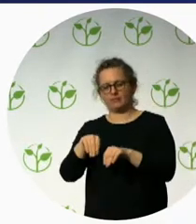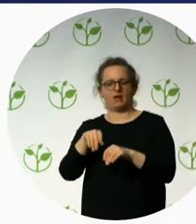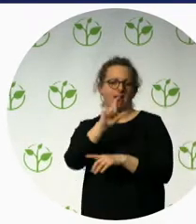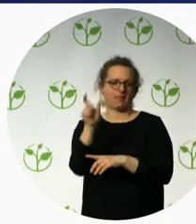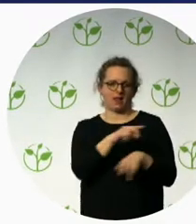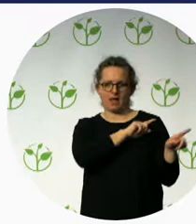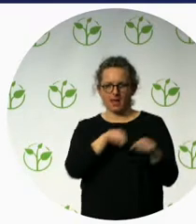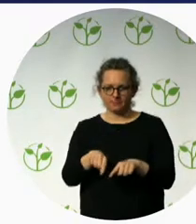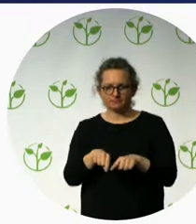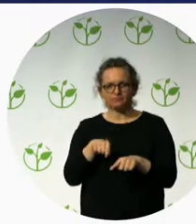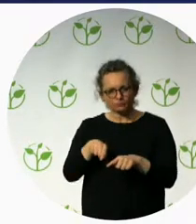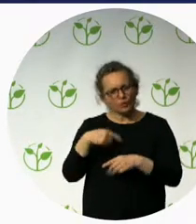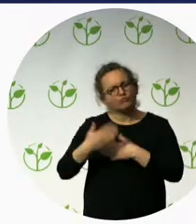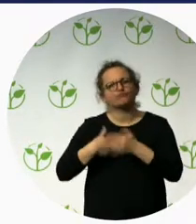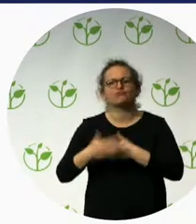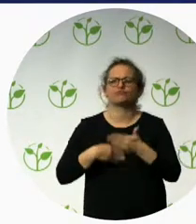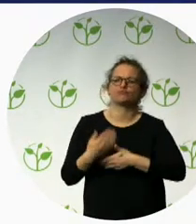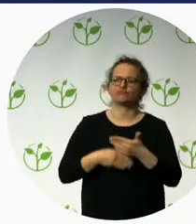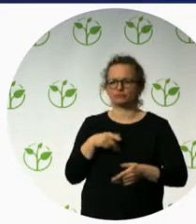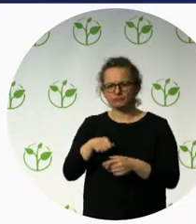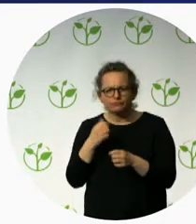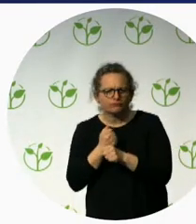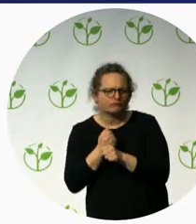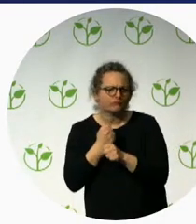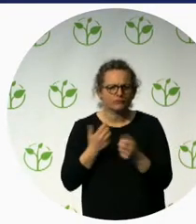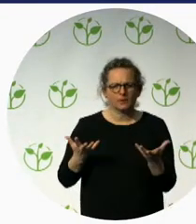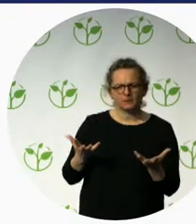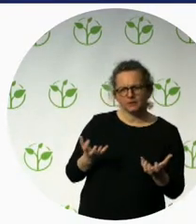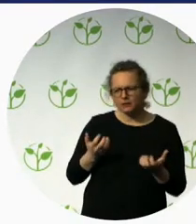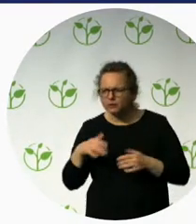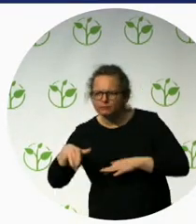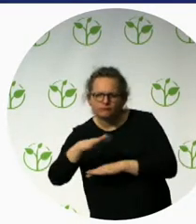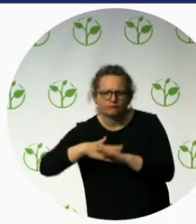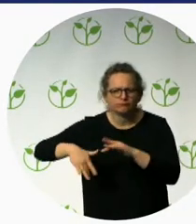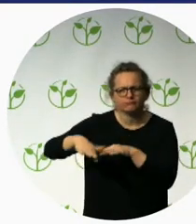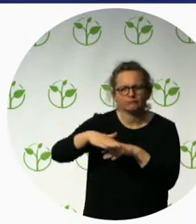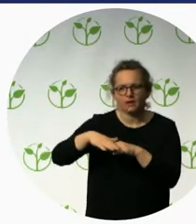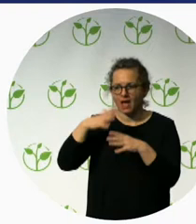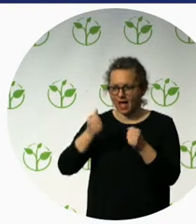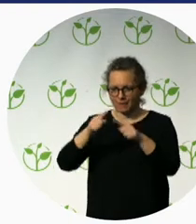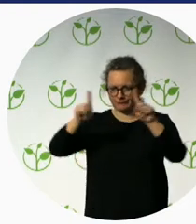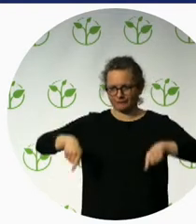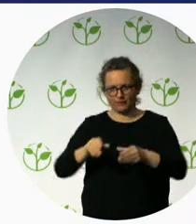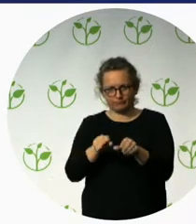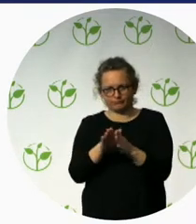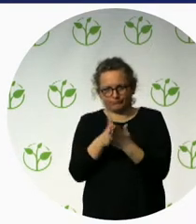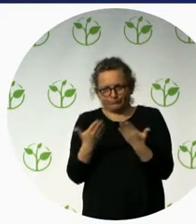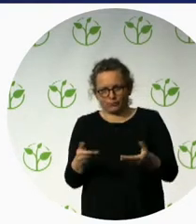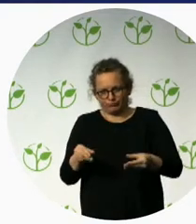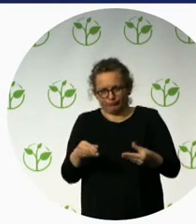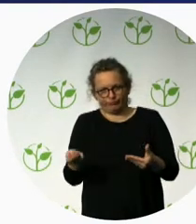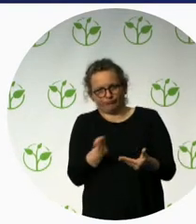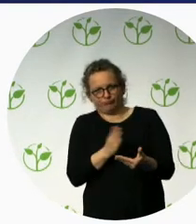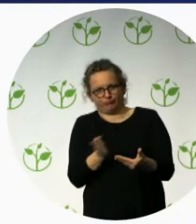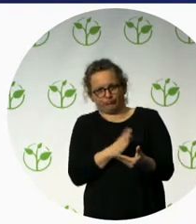practice that is highlighted in the catalogue on accessibility that you have in your packs is on